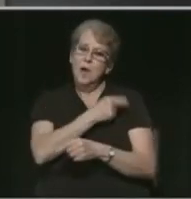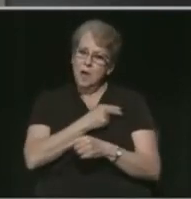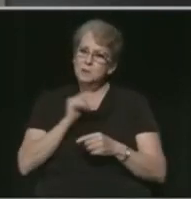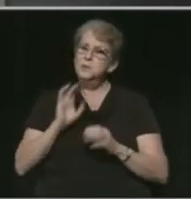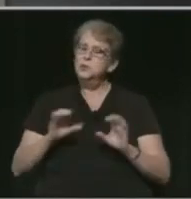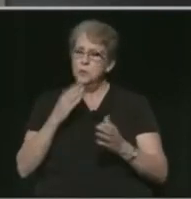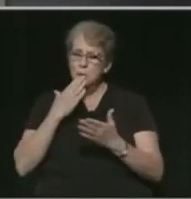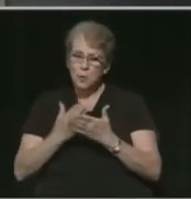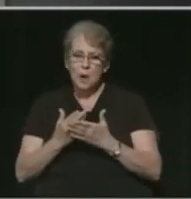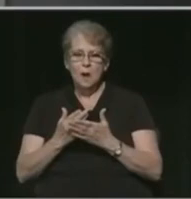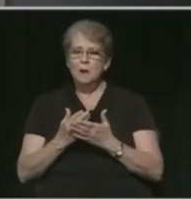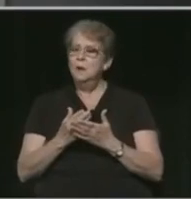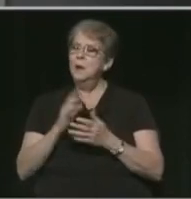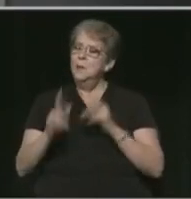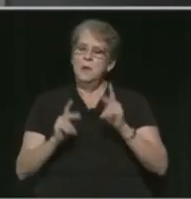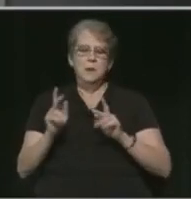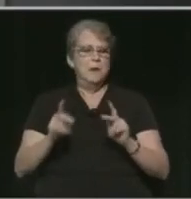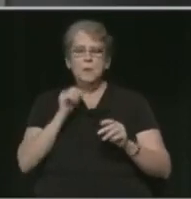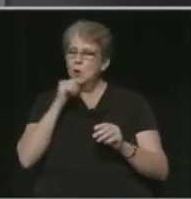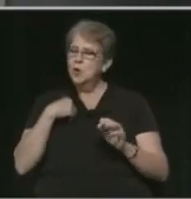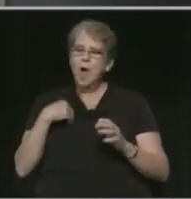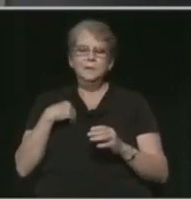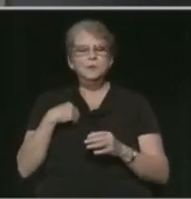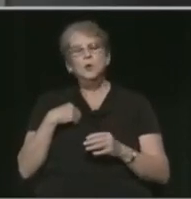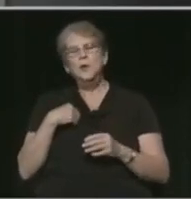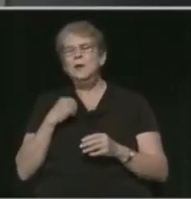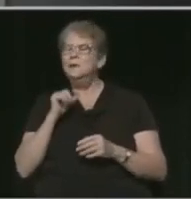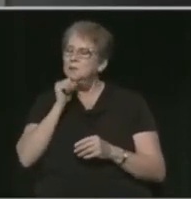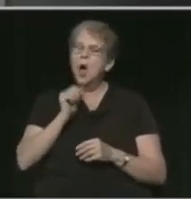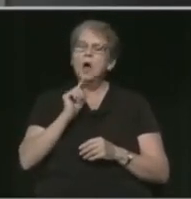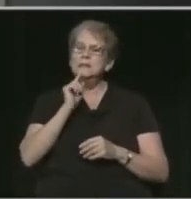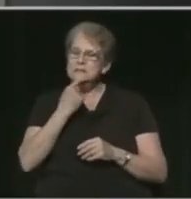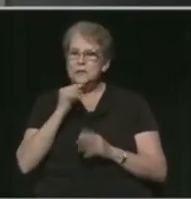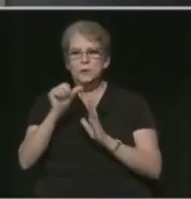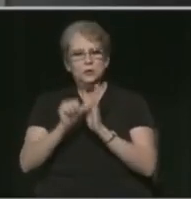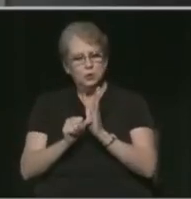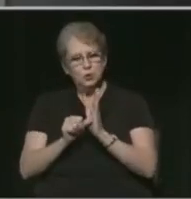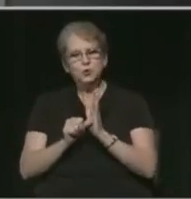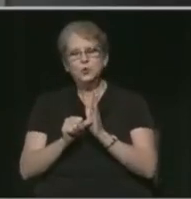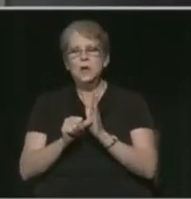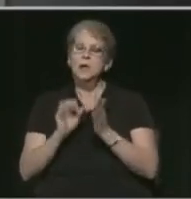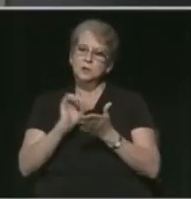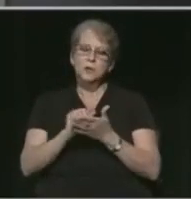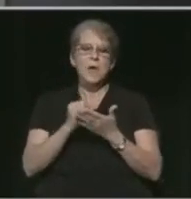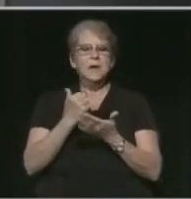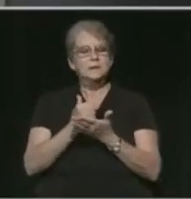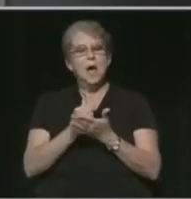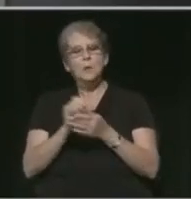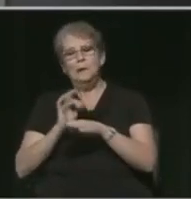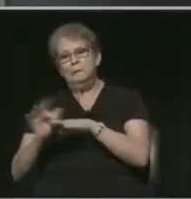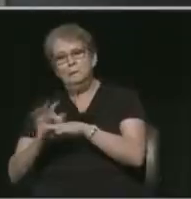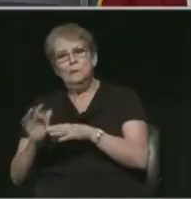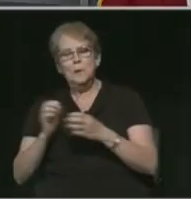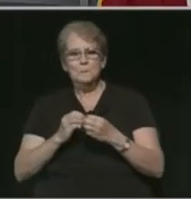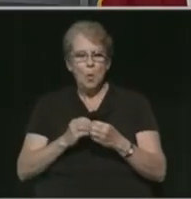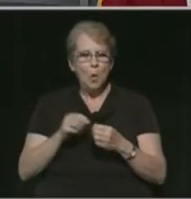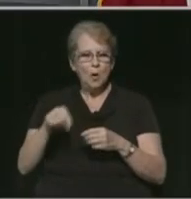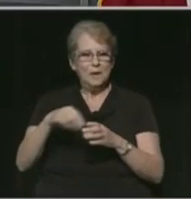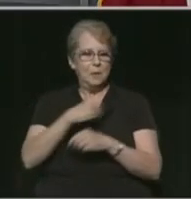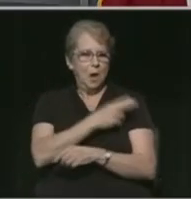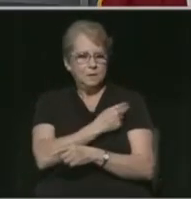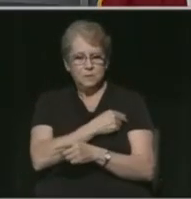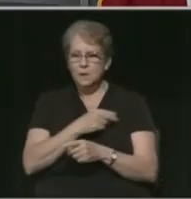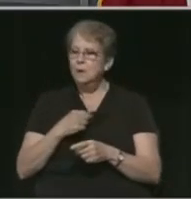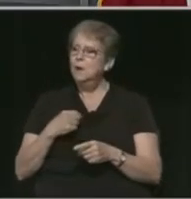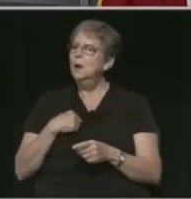lot of people are not doing elective surgery today, which is freeing up some rooms. Just to give you an example, at University Hospital, I